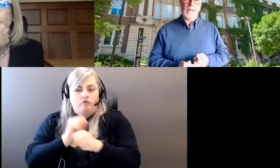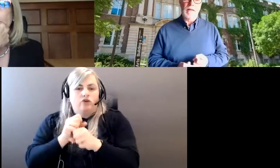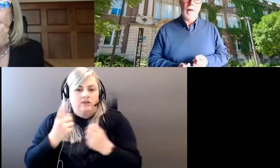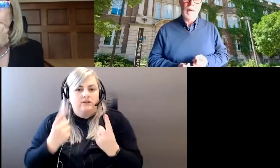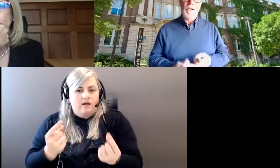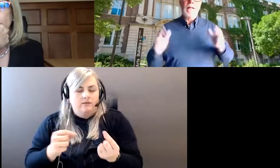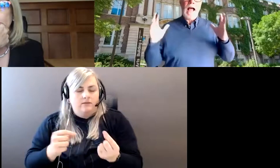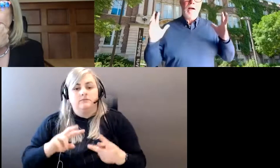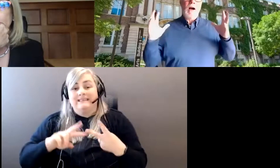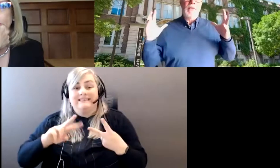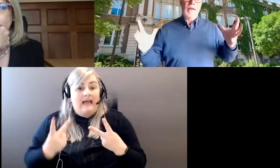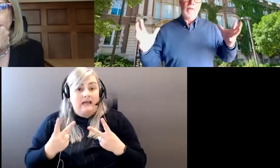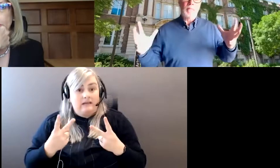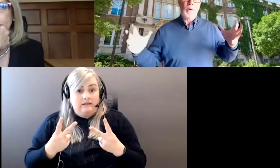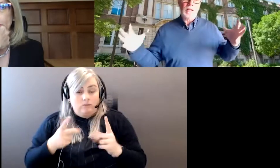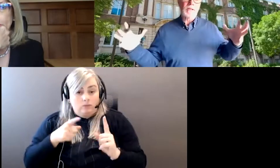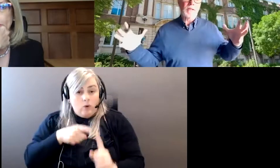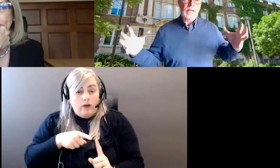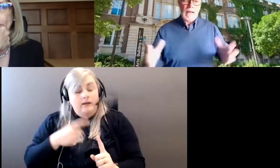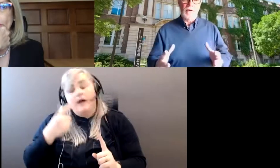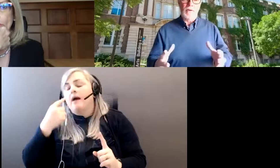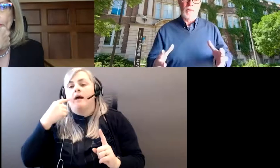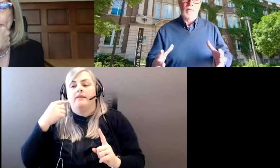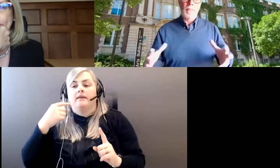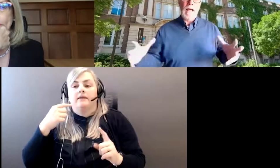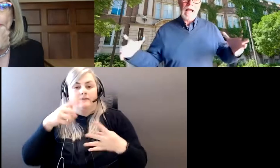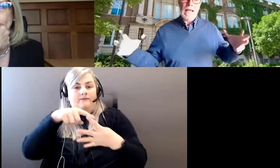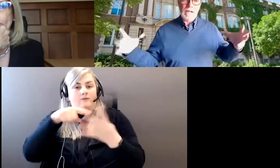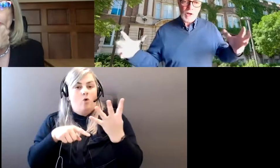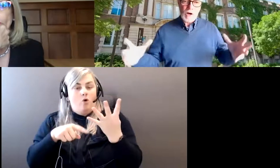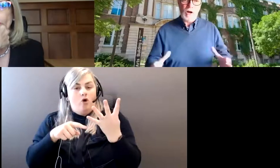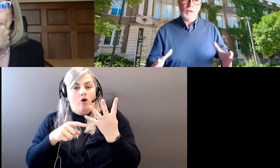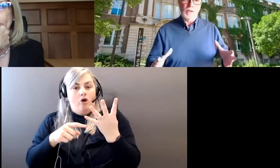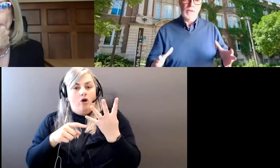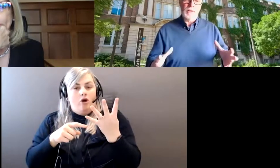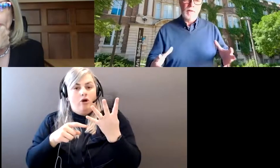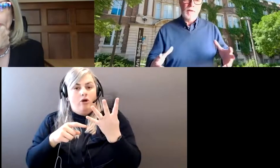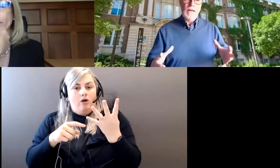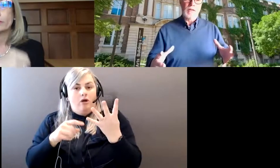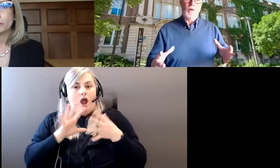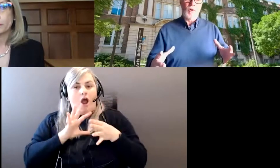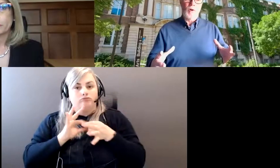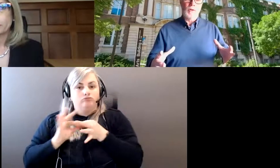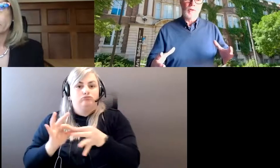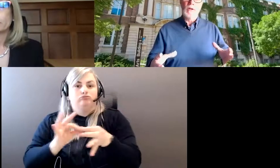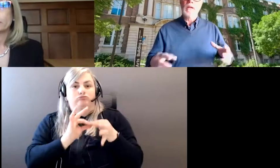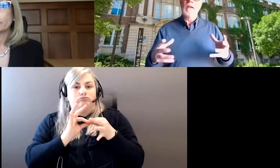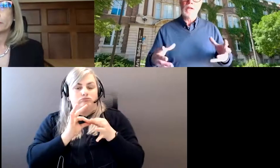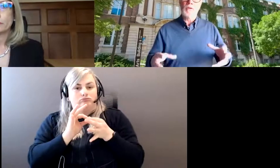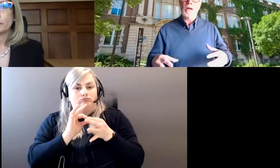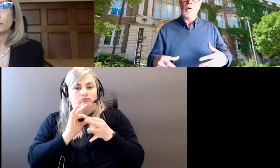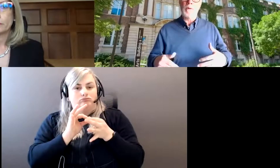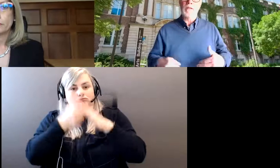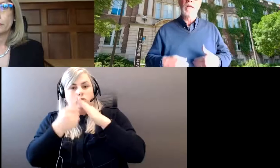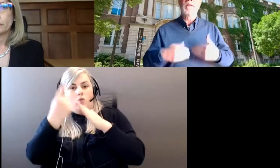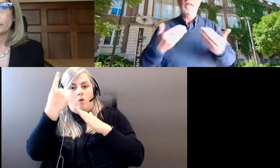secondly, I think that bringing us together in a college is going to continue